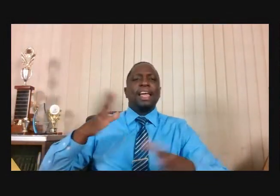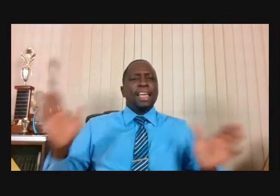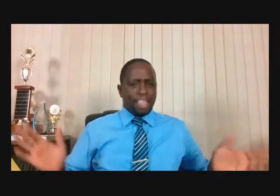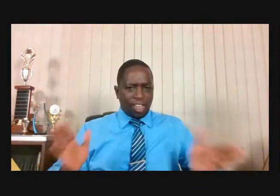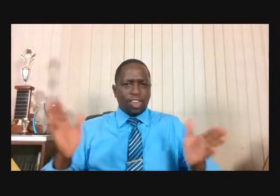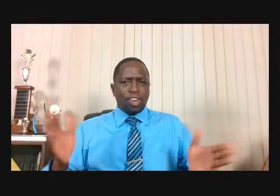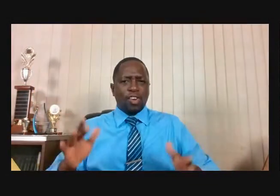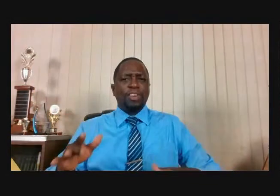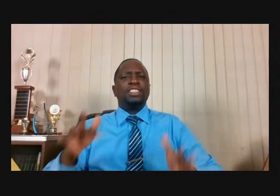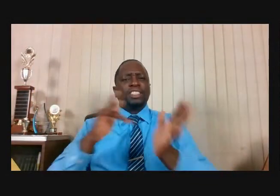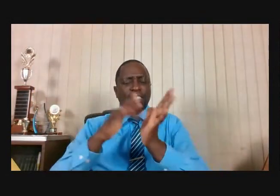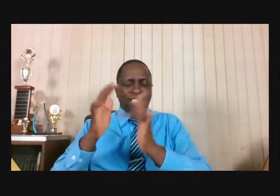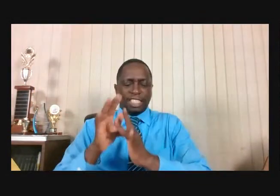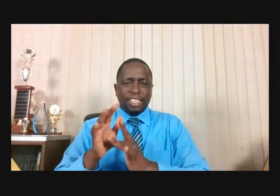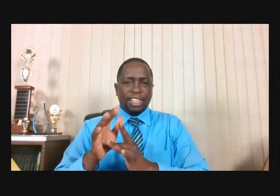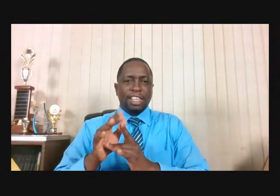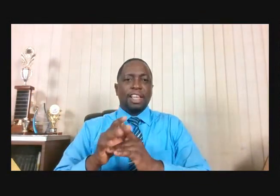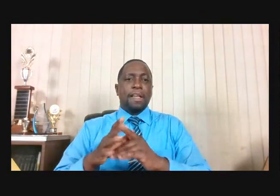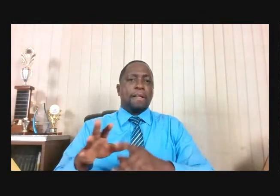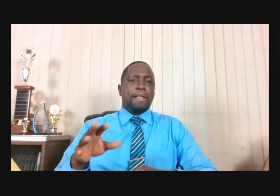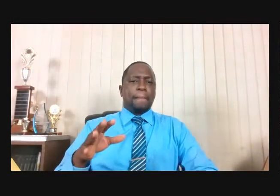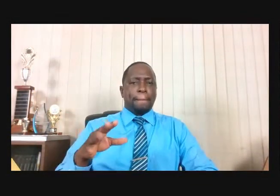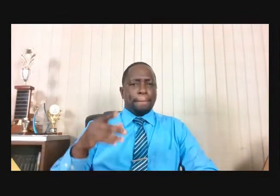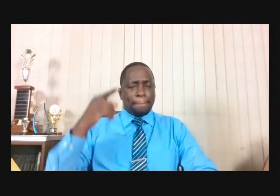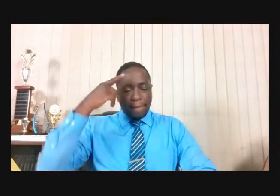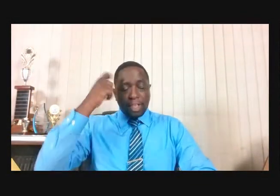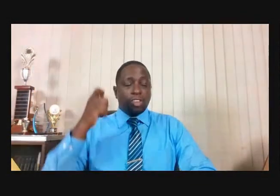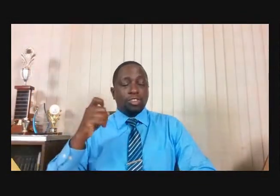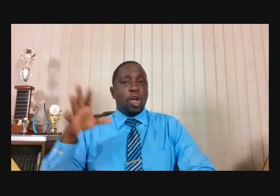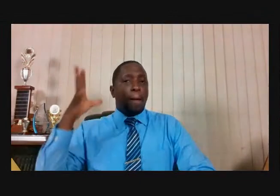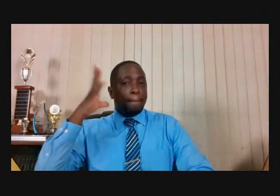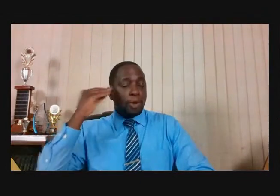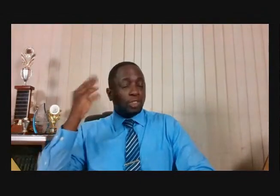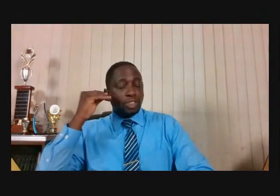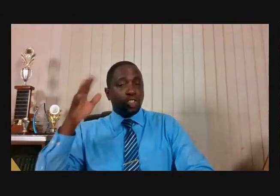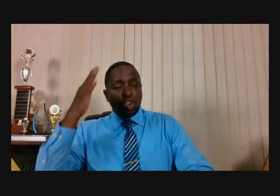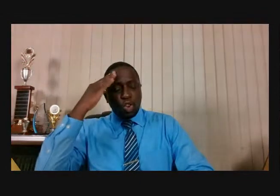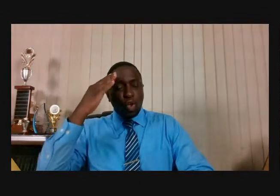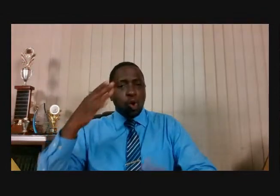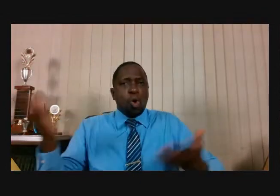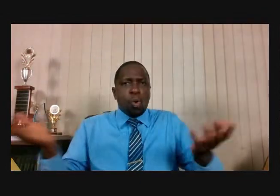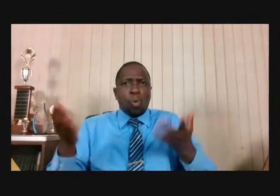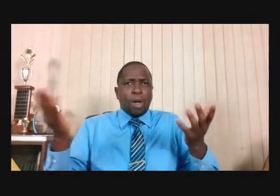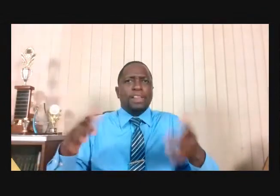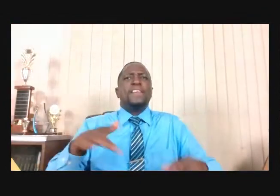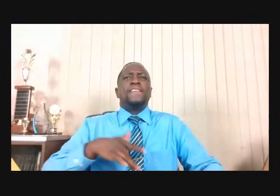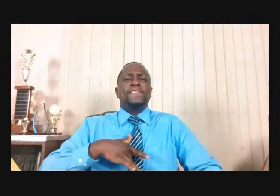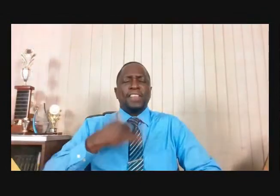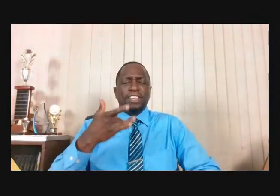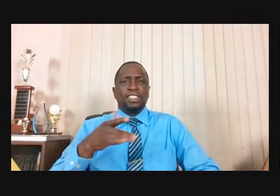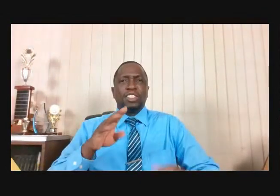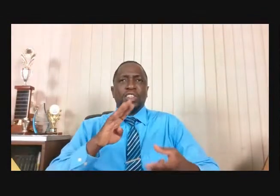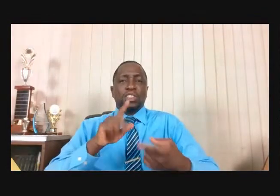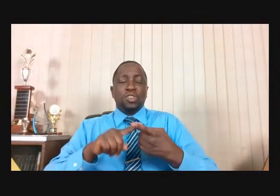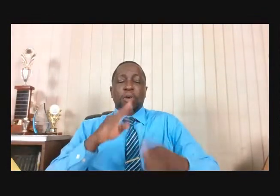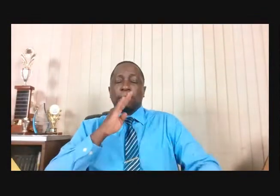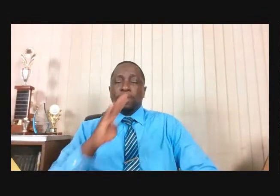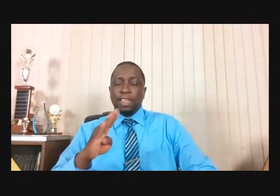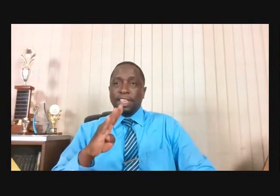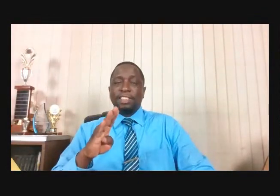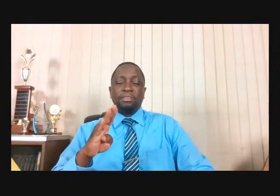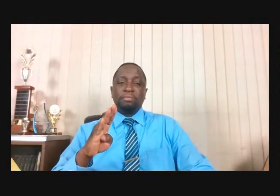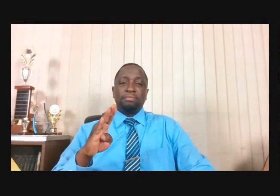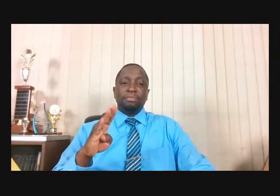you know what it feels to be downtrodden and depressed. Moses, your self-confidence was